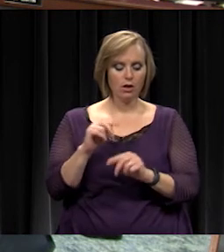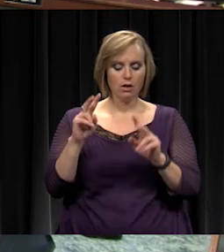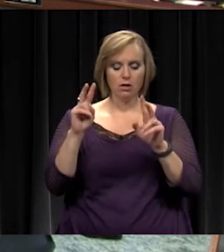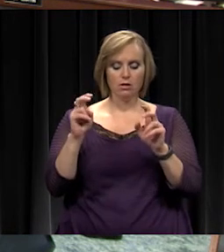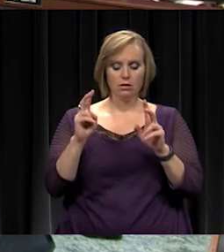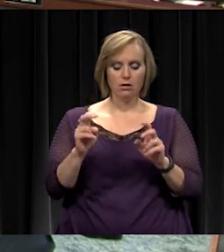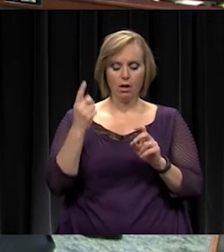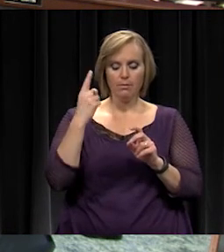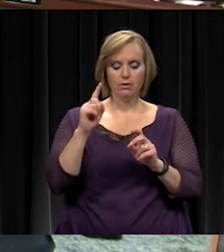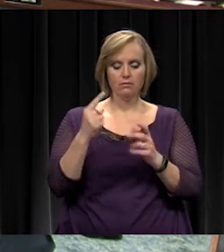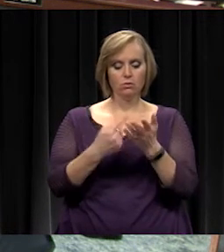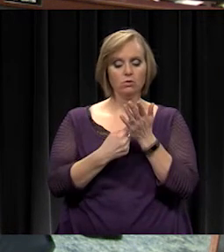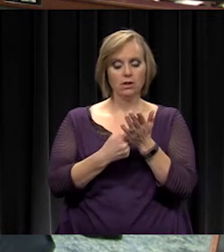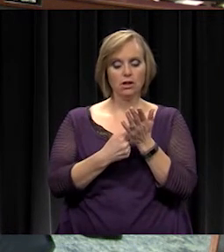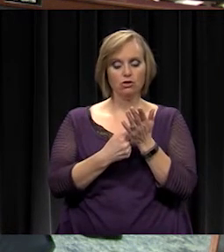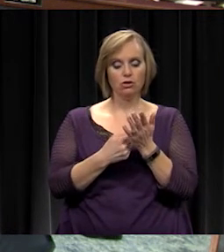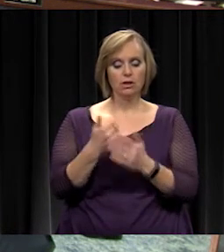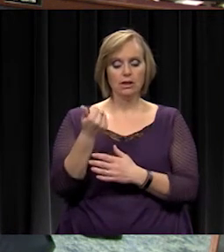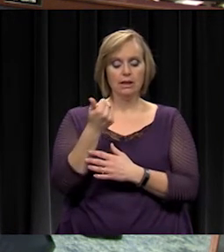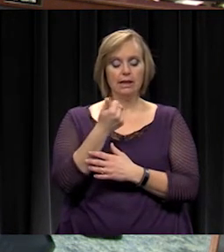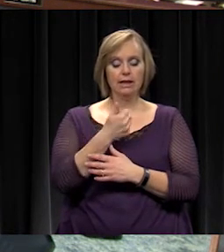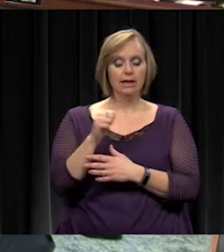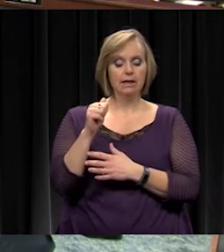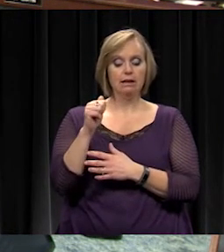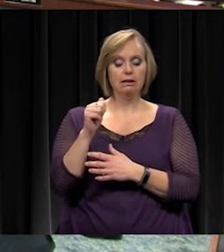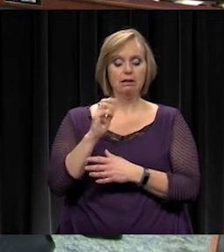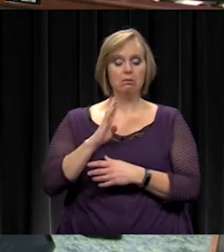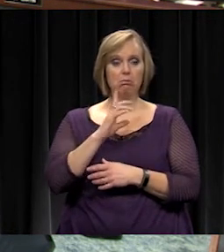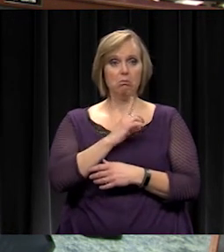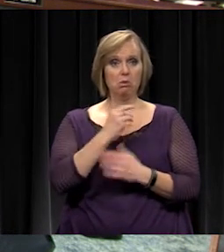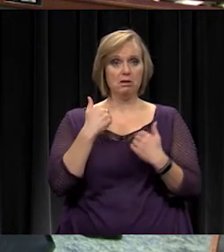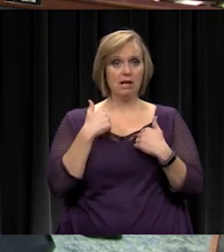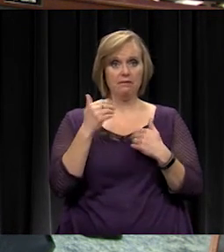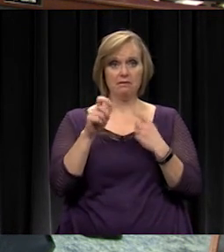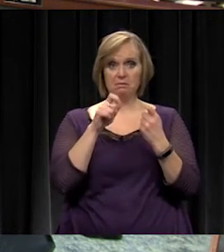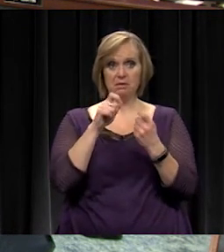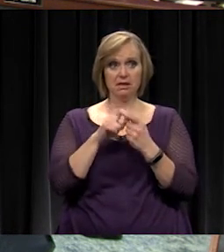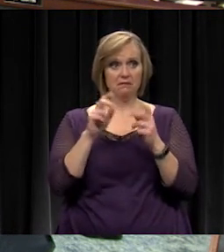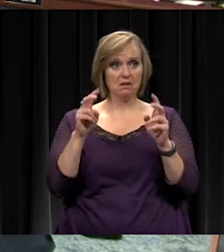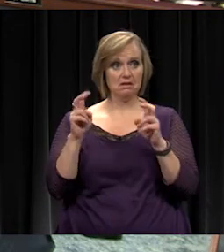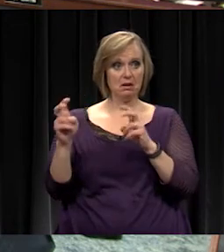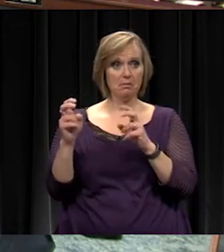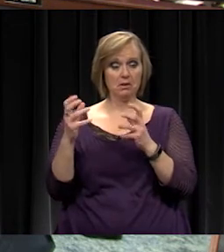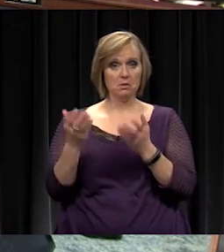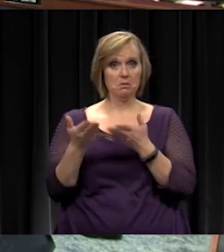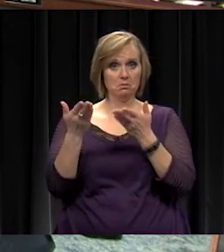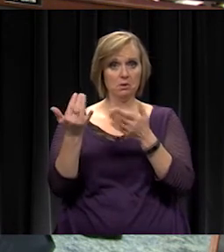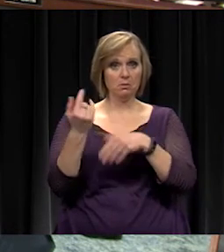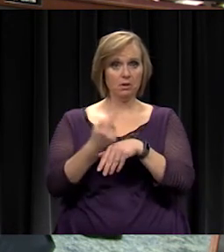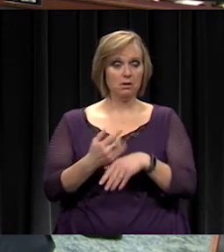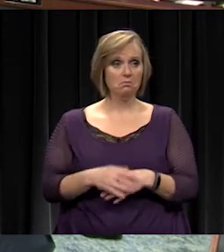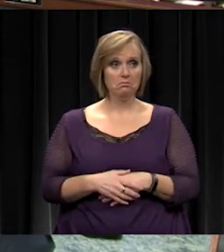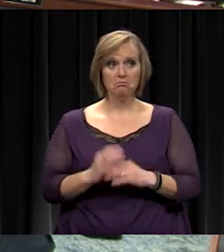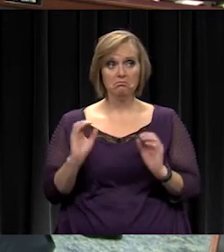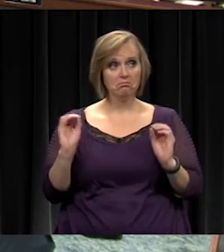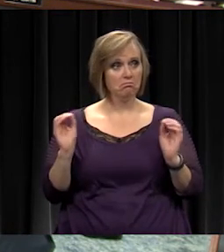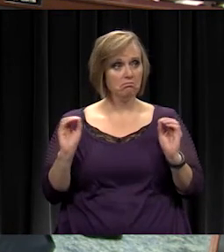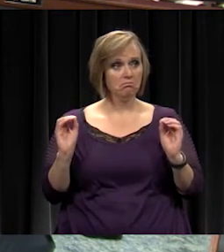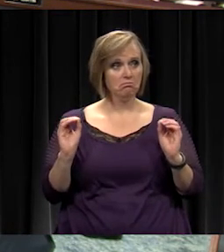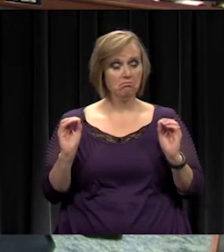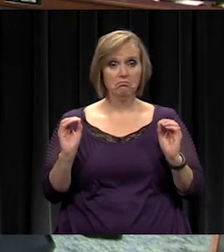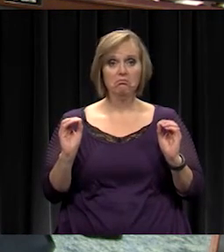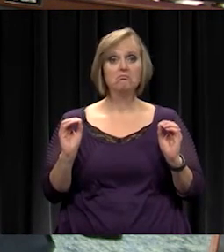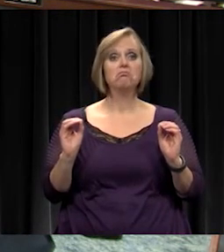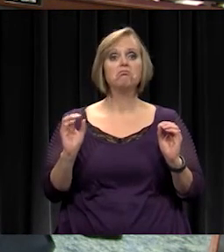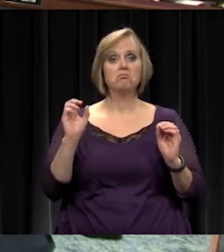discussion. Any board members have any specific topics they'd like to bring up today? No? If not, then